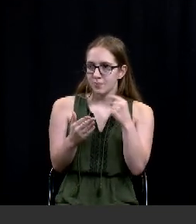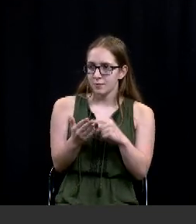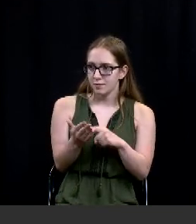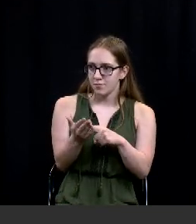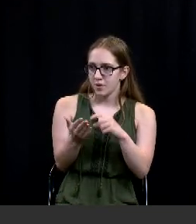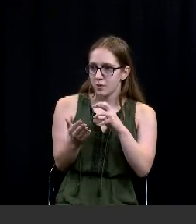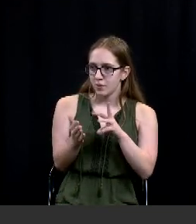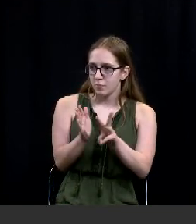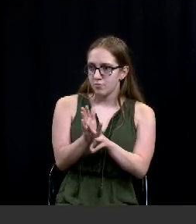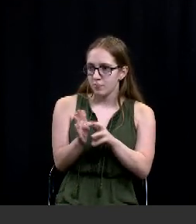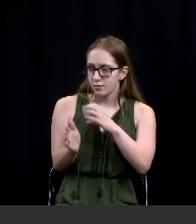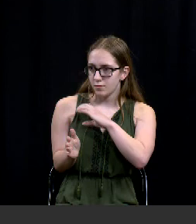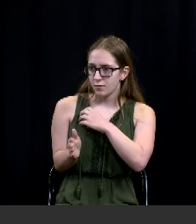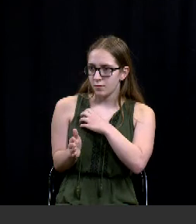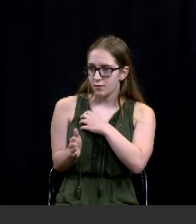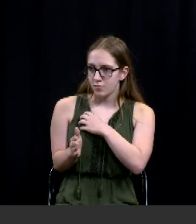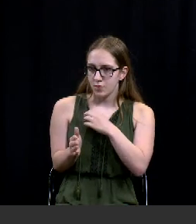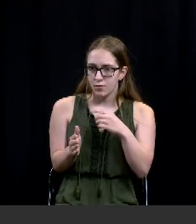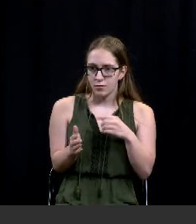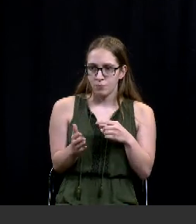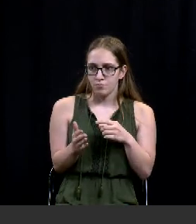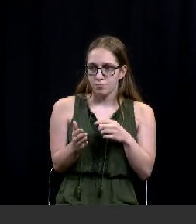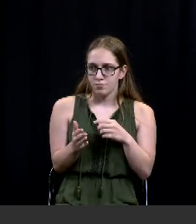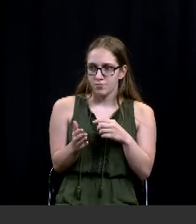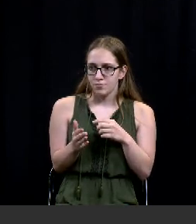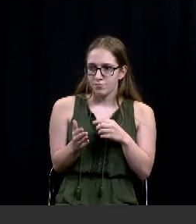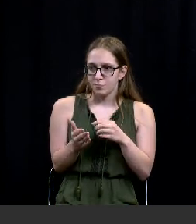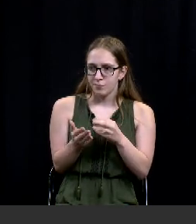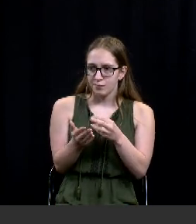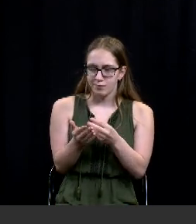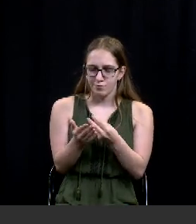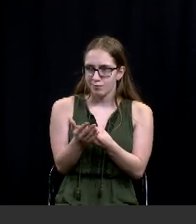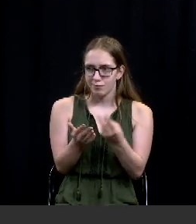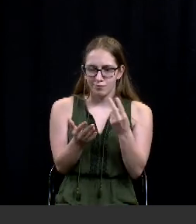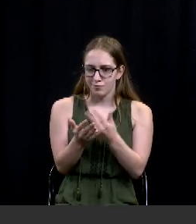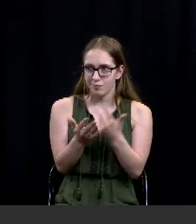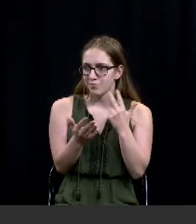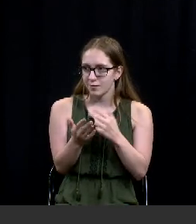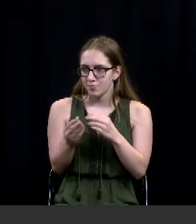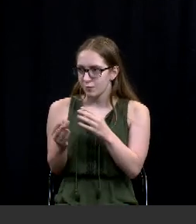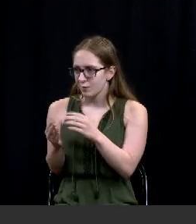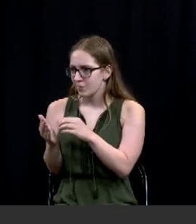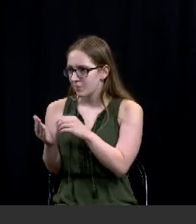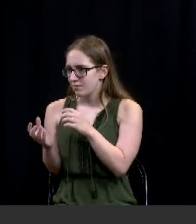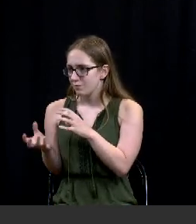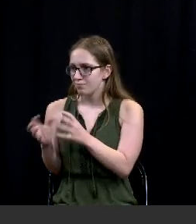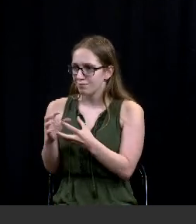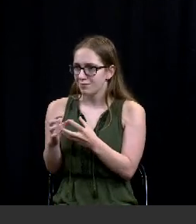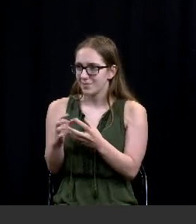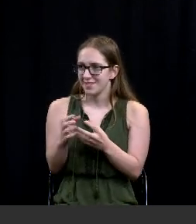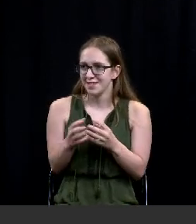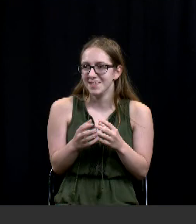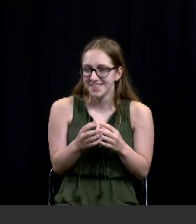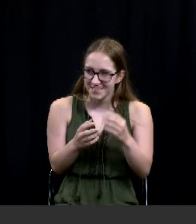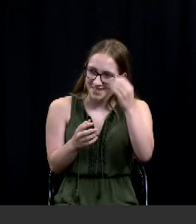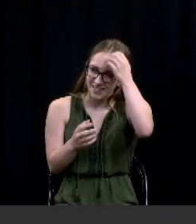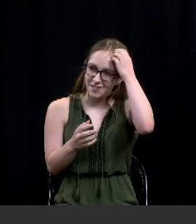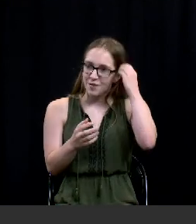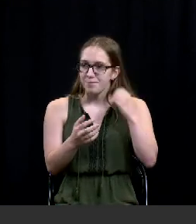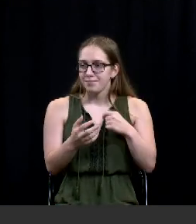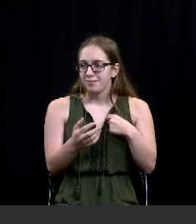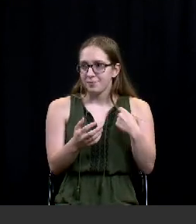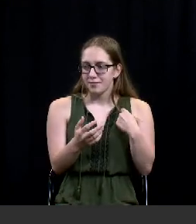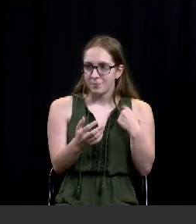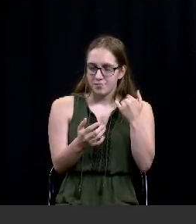couple of weeks ago there was a disturbance that one of my rental properties and waco pd called me um